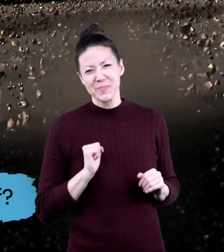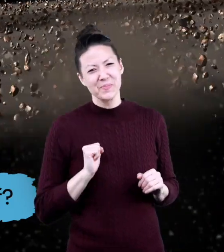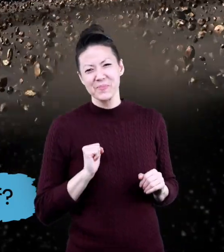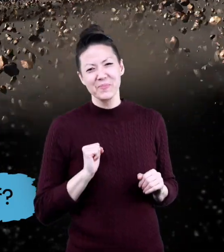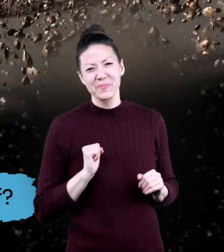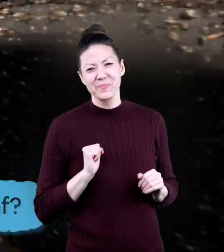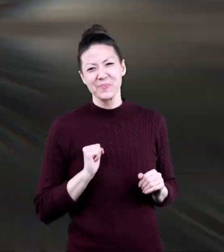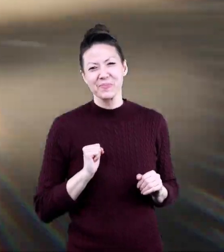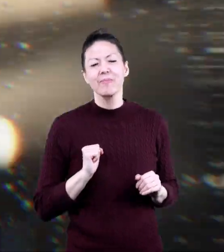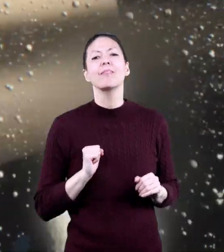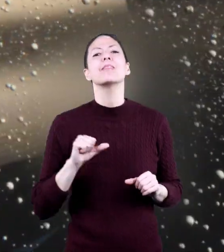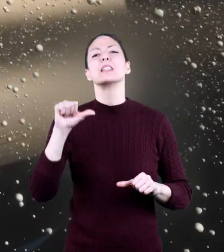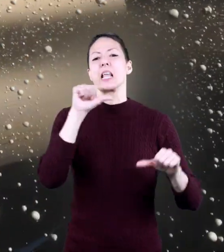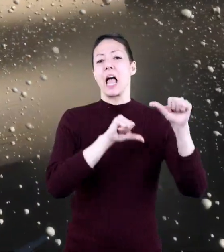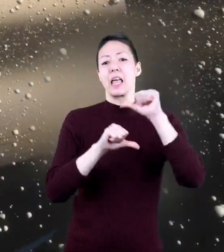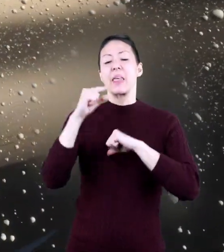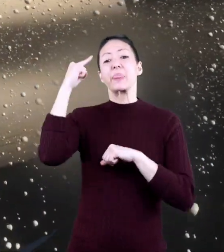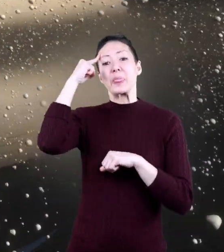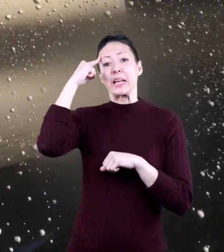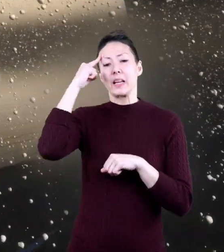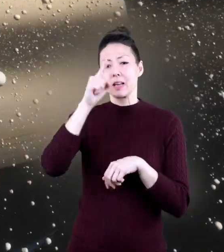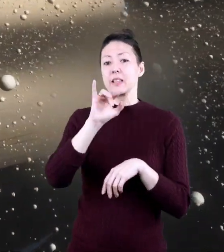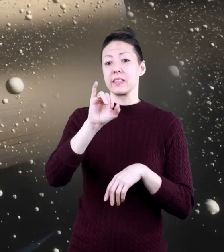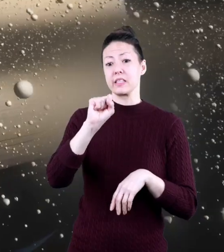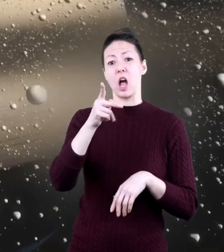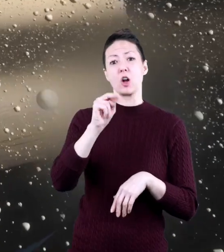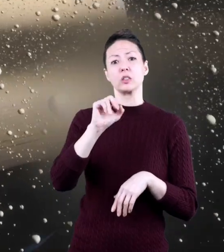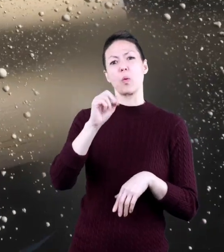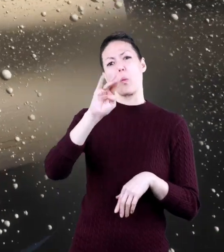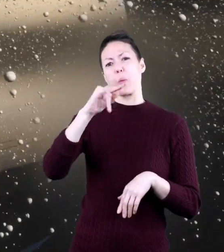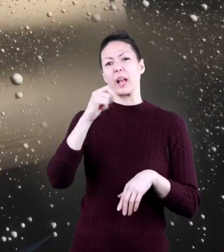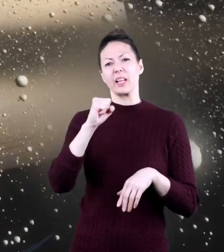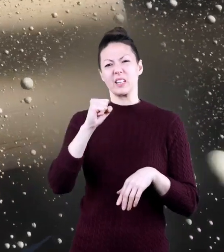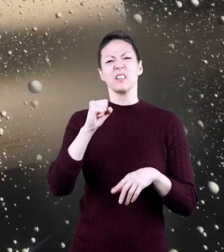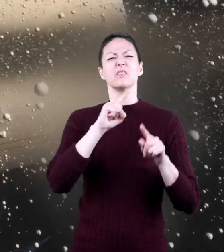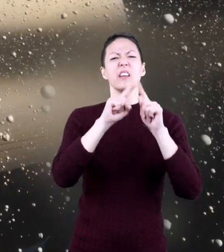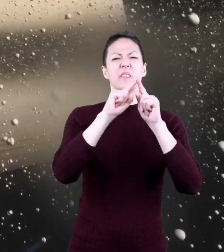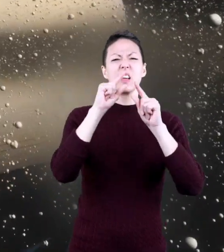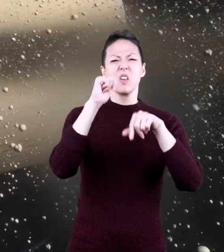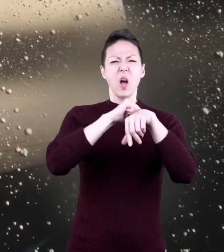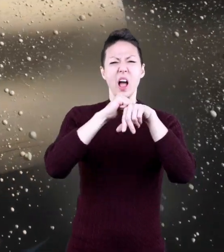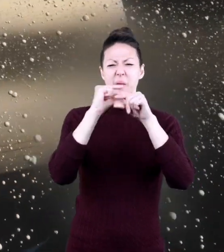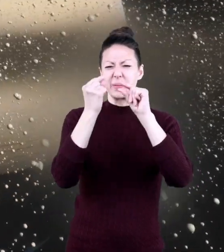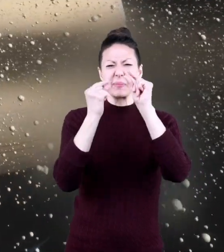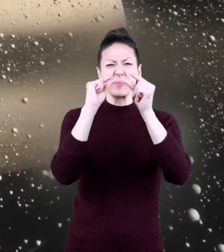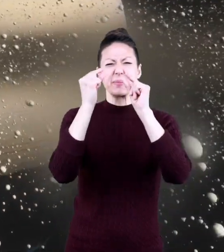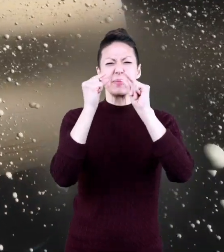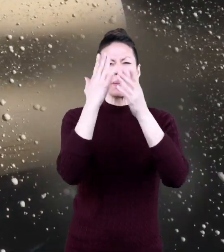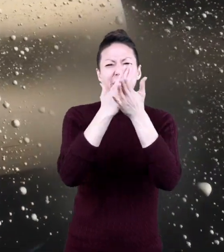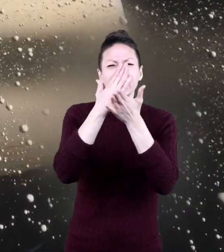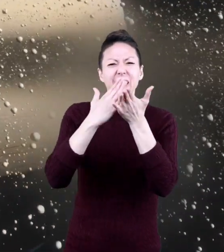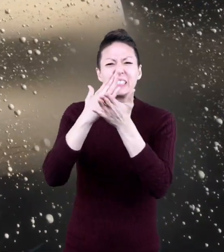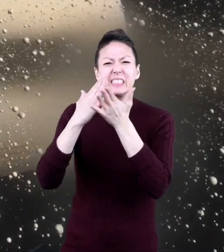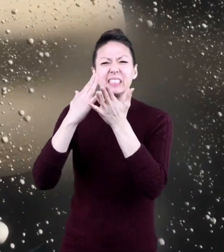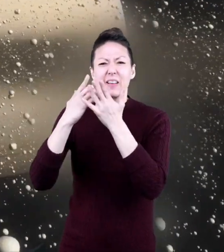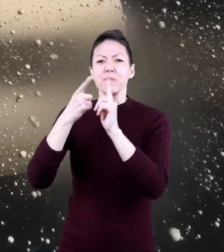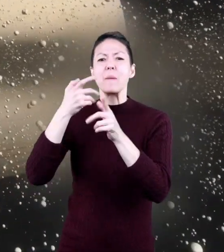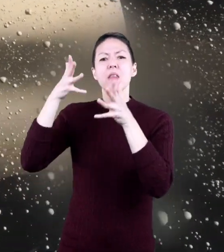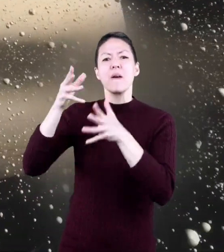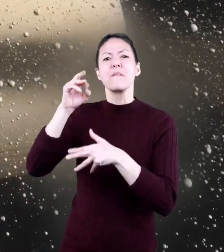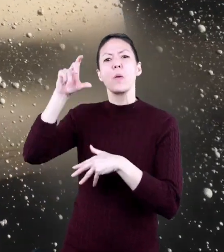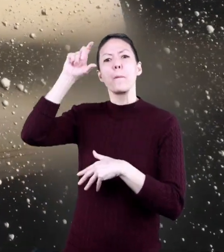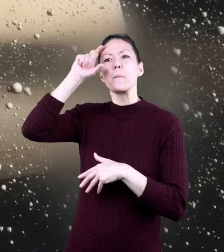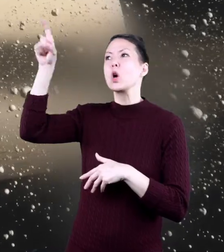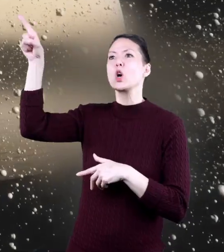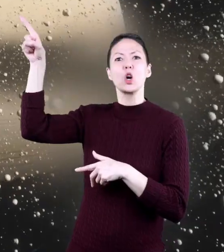gold. Scientists think that Saturn's rings are made up of bits of space rock and debris left over from